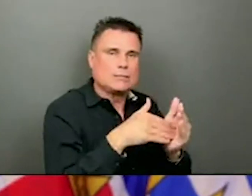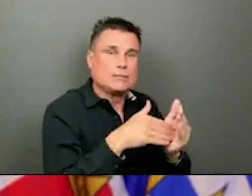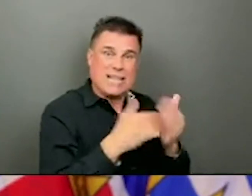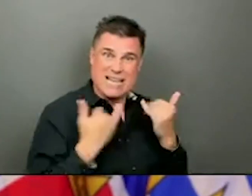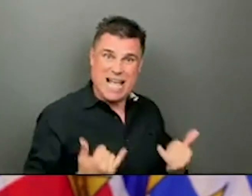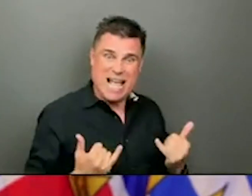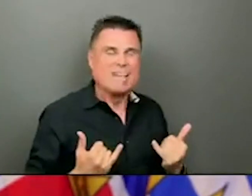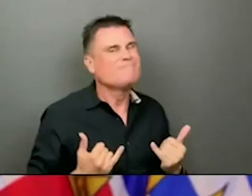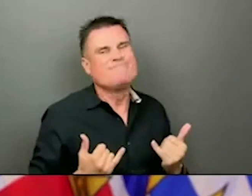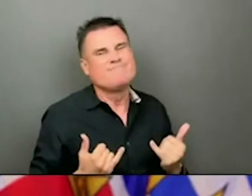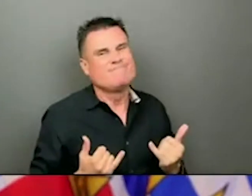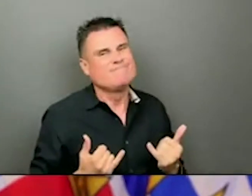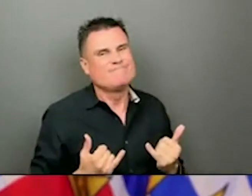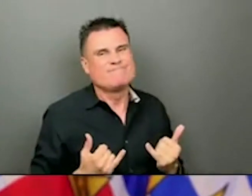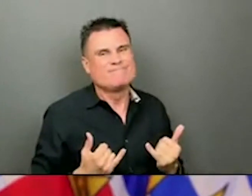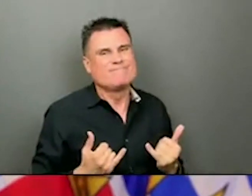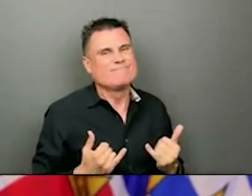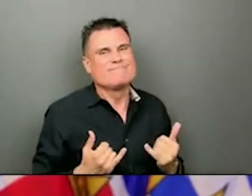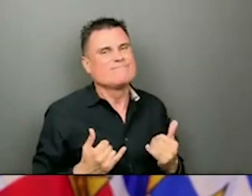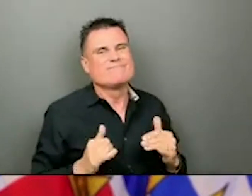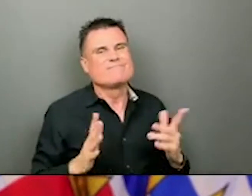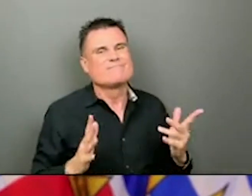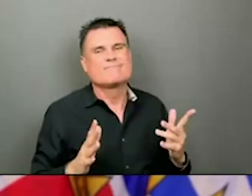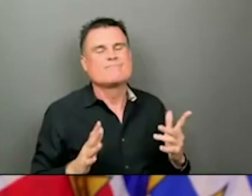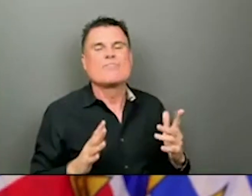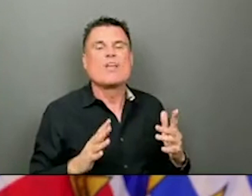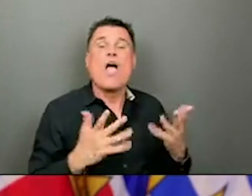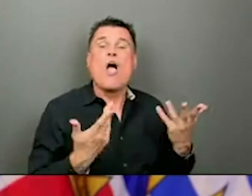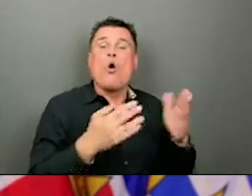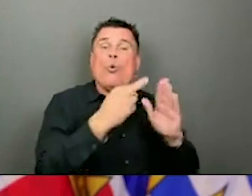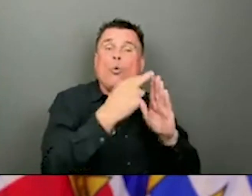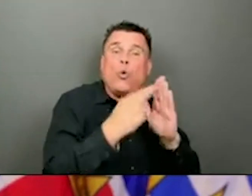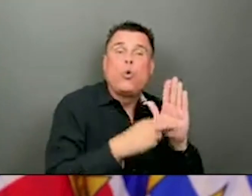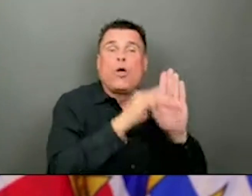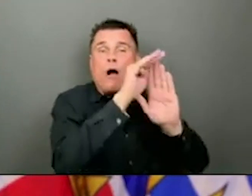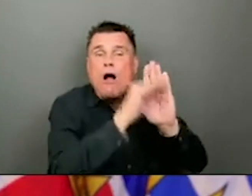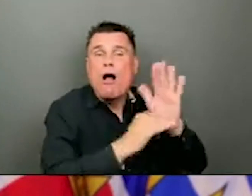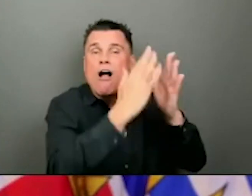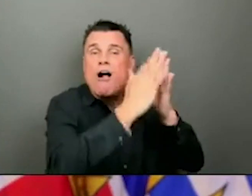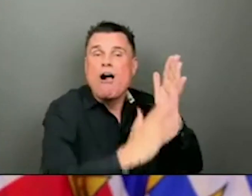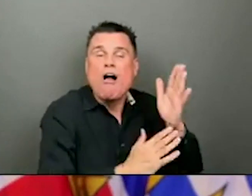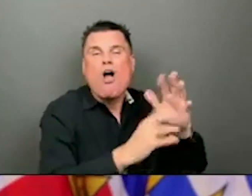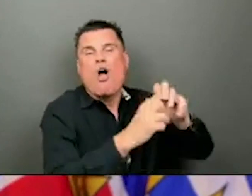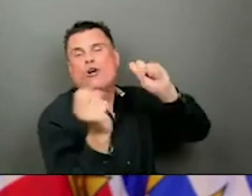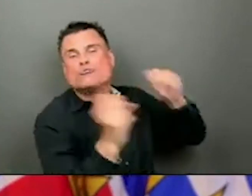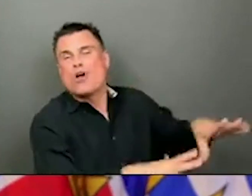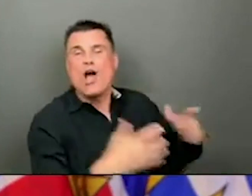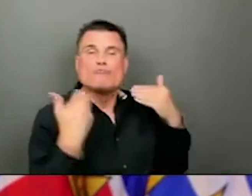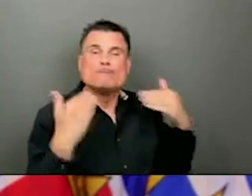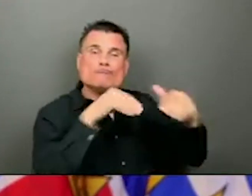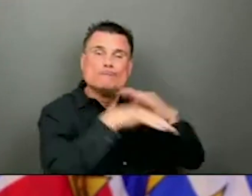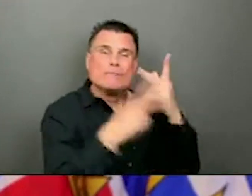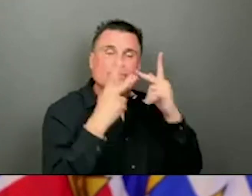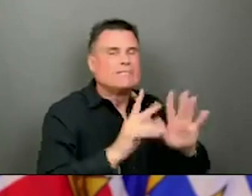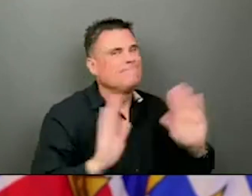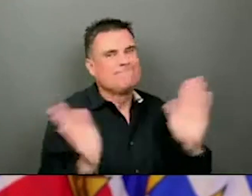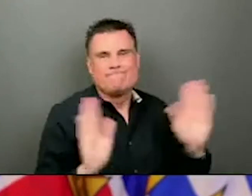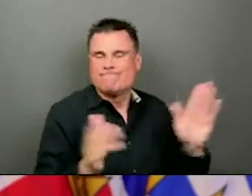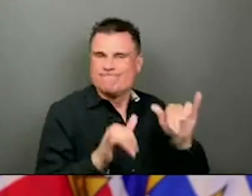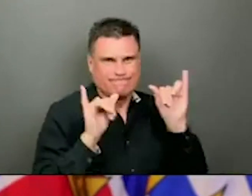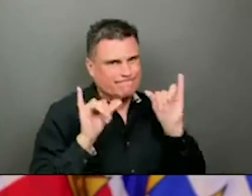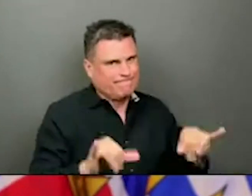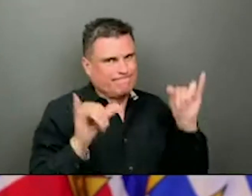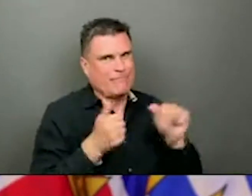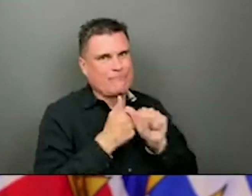very challenging environment where people are in close contact. So what we need to do is make sure that people are able to